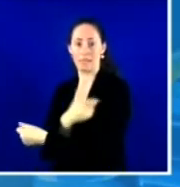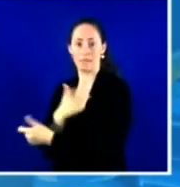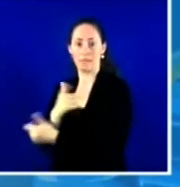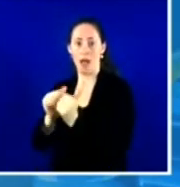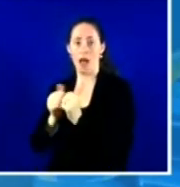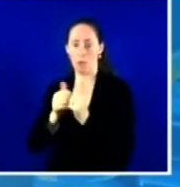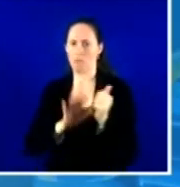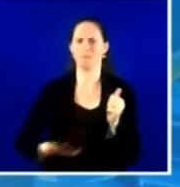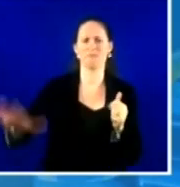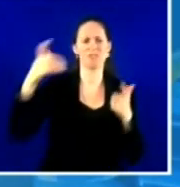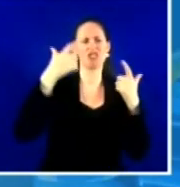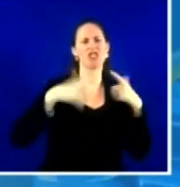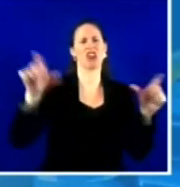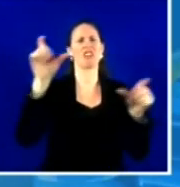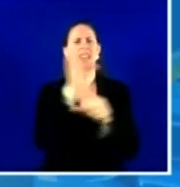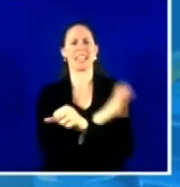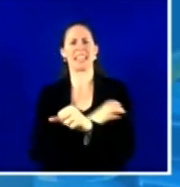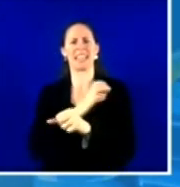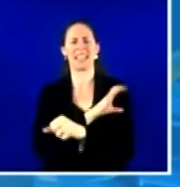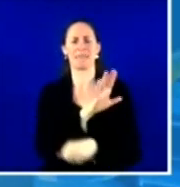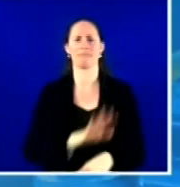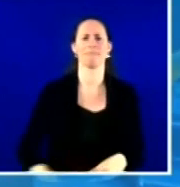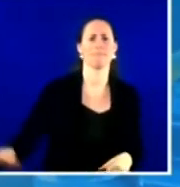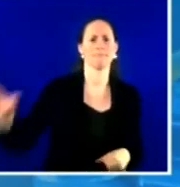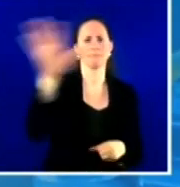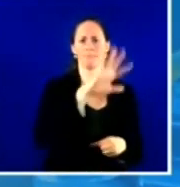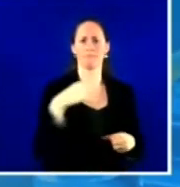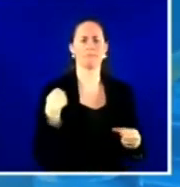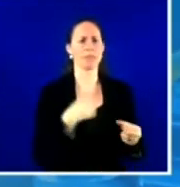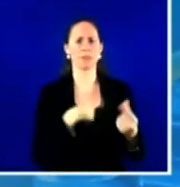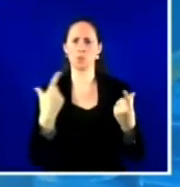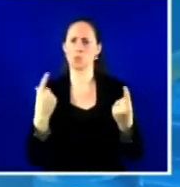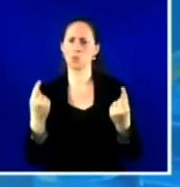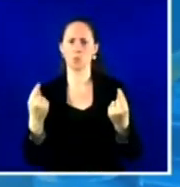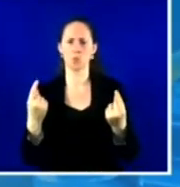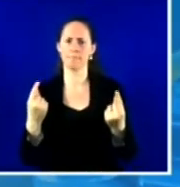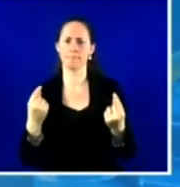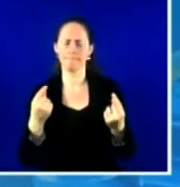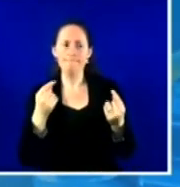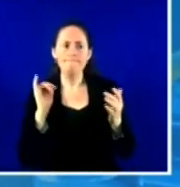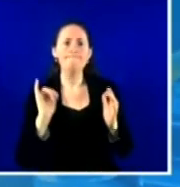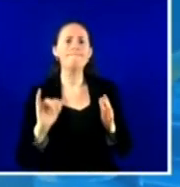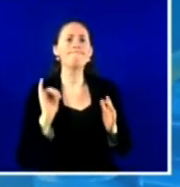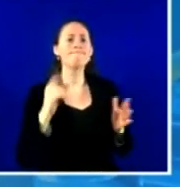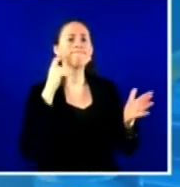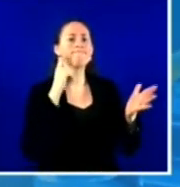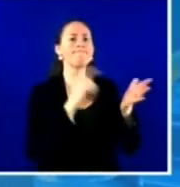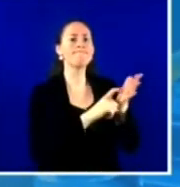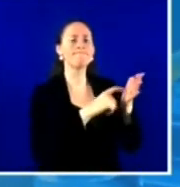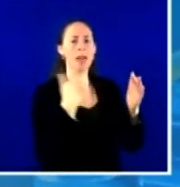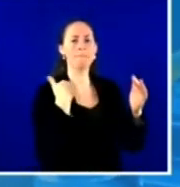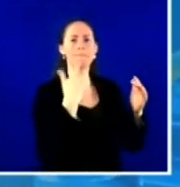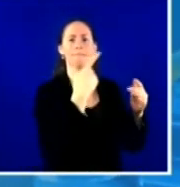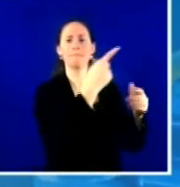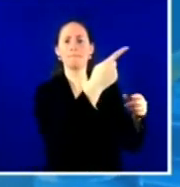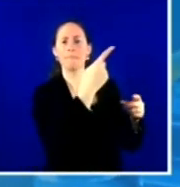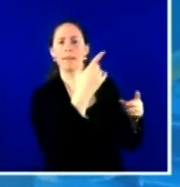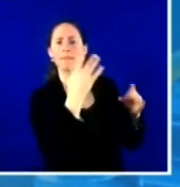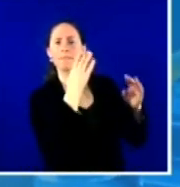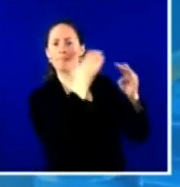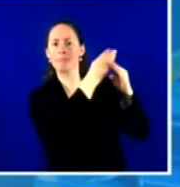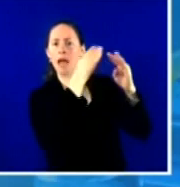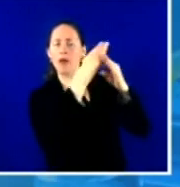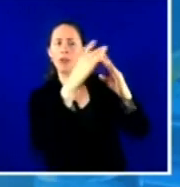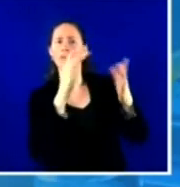to vaccine delivery in primary care. So we took a number of steps that were really aimed at supporting our primary care